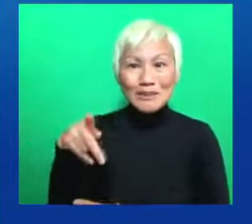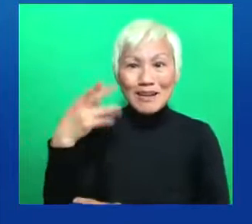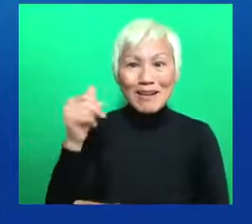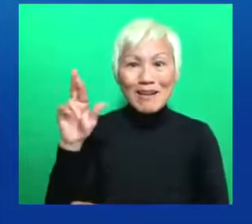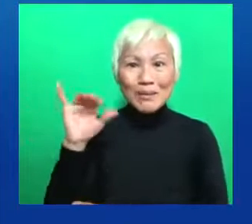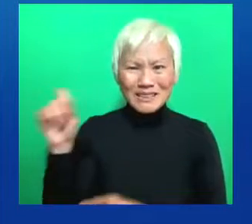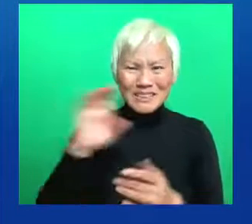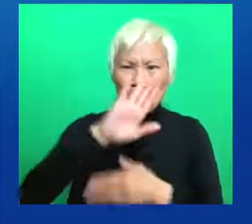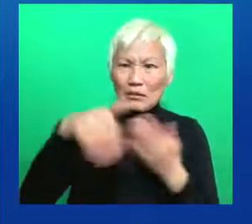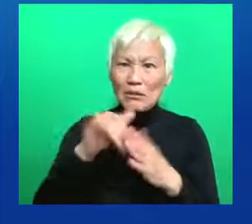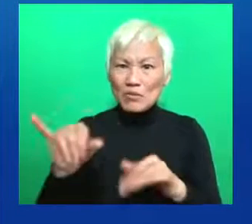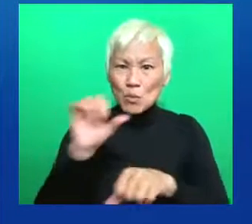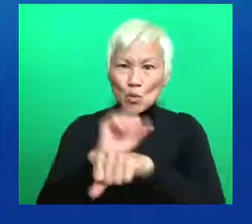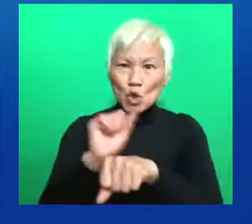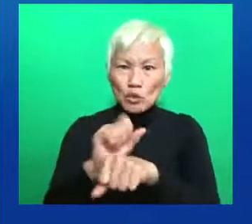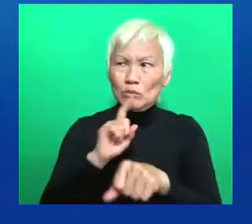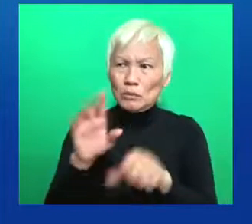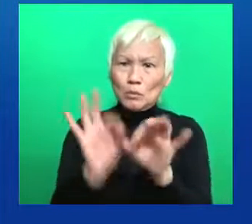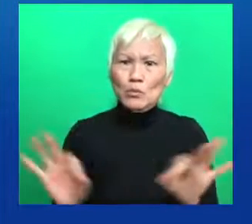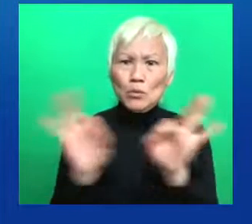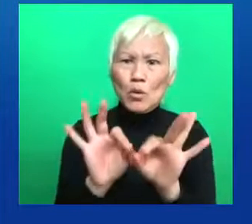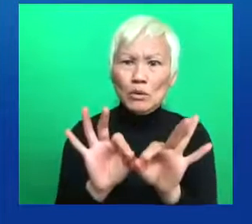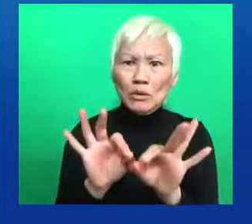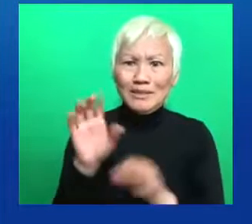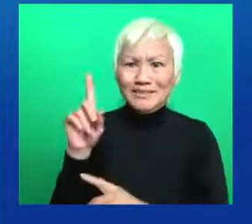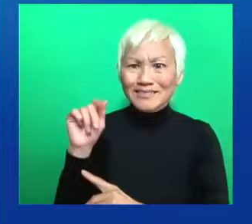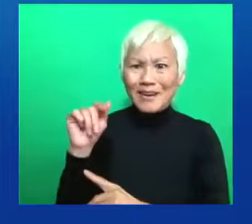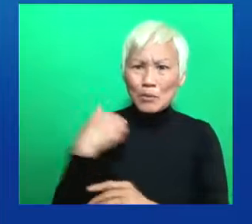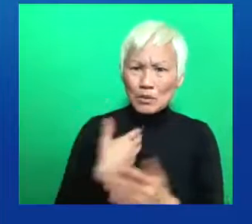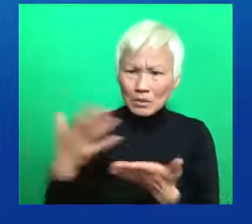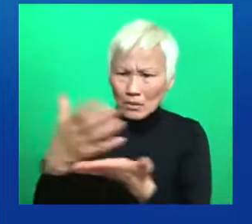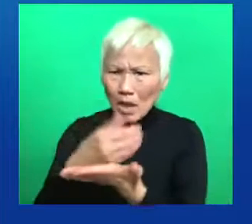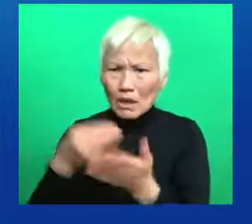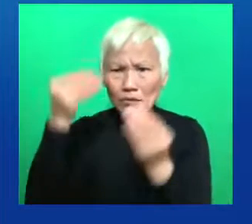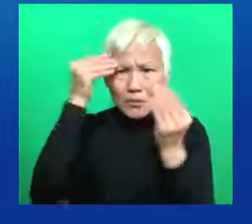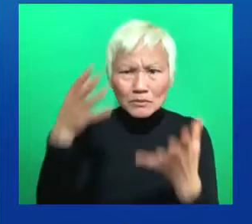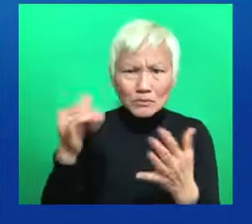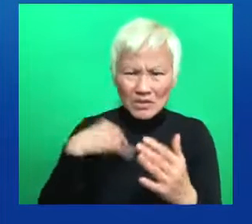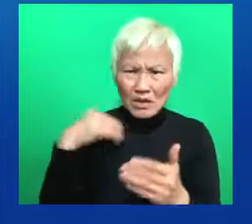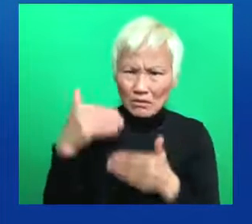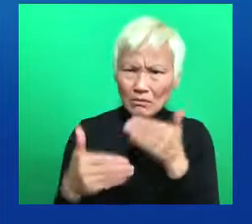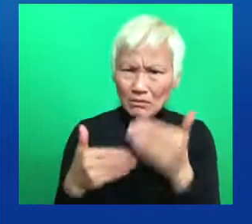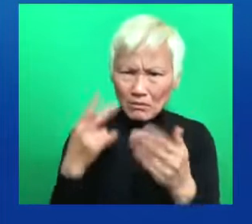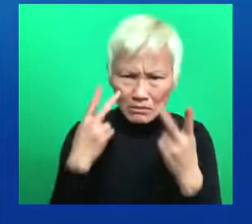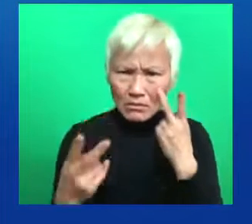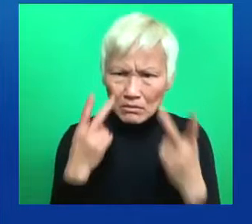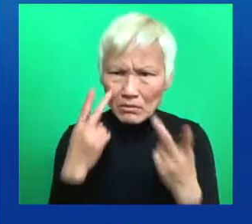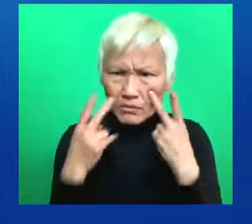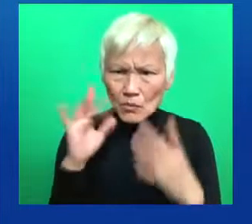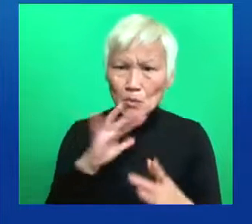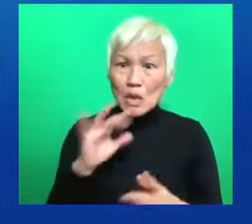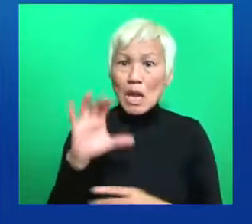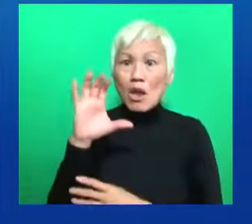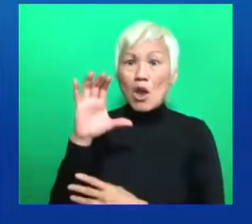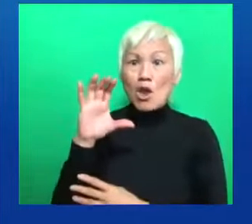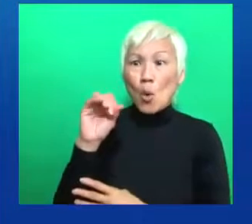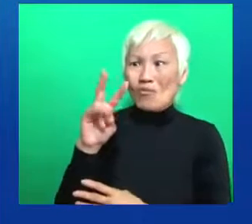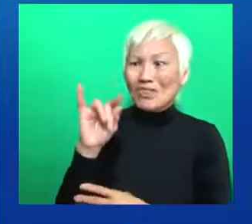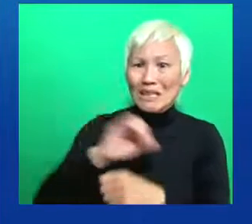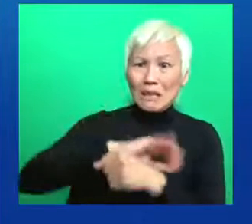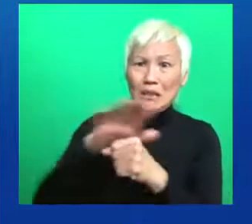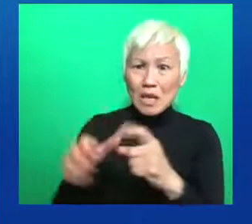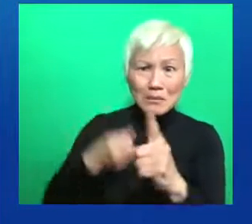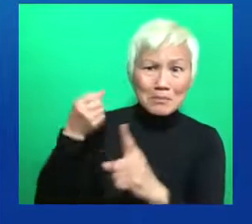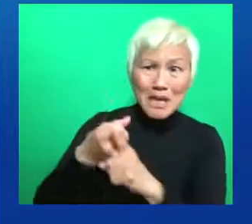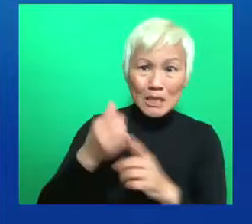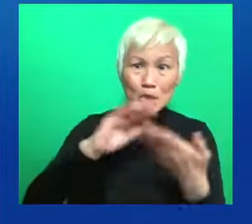policy making when it comes to disparate impacts of long COVID on our communities of color and direct HHS to take cues from